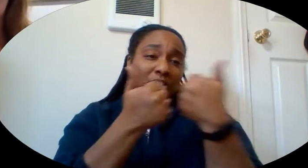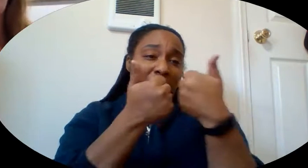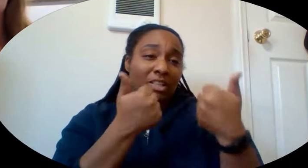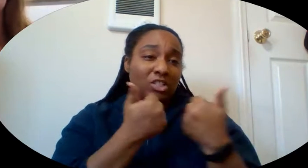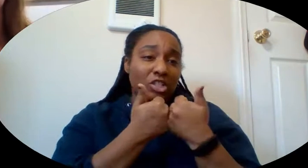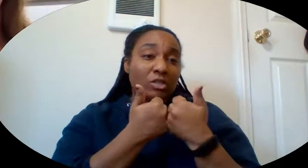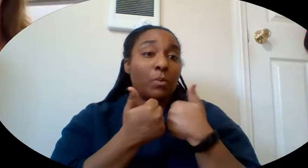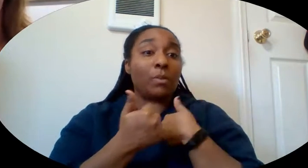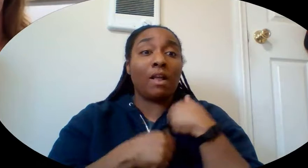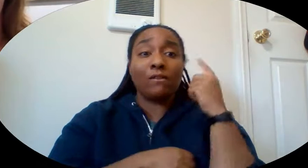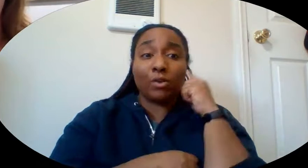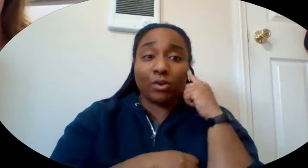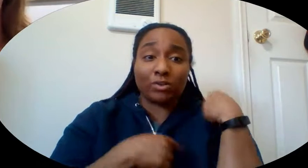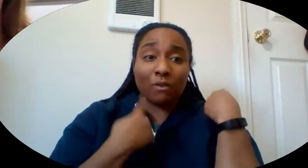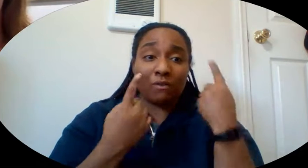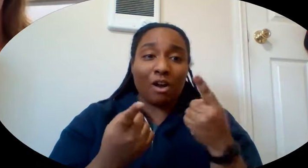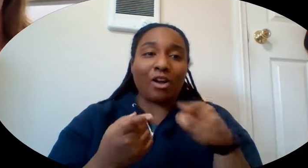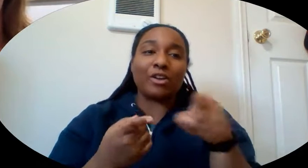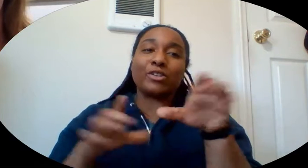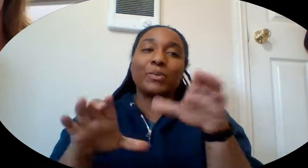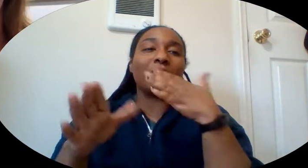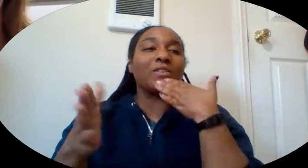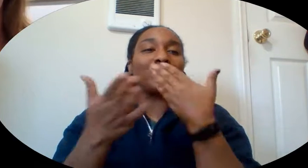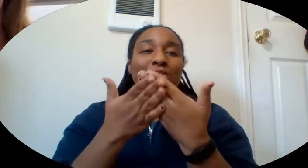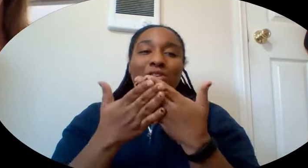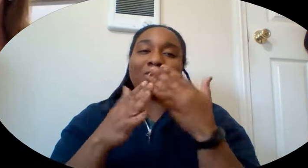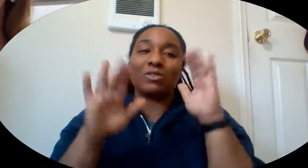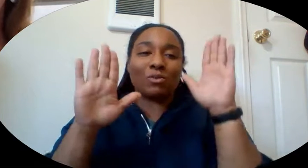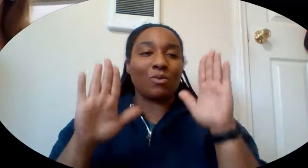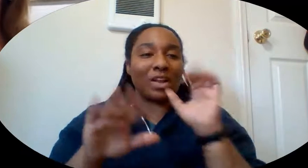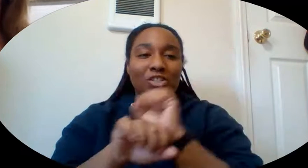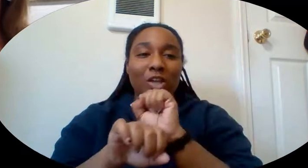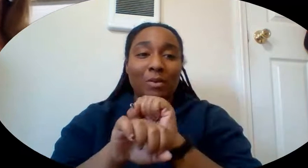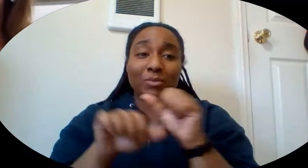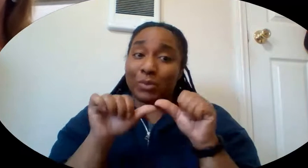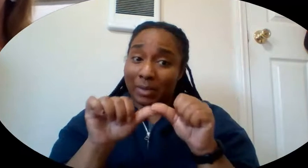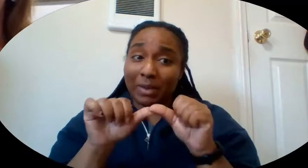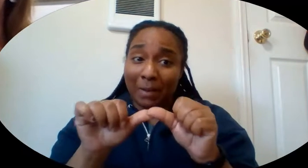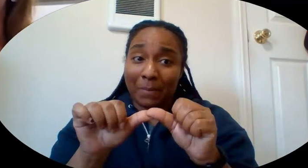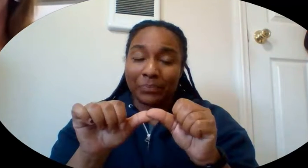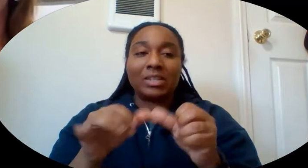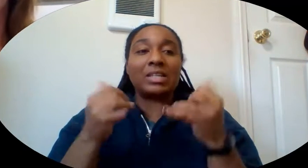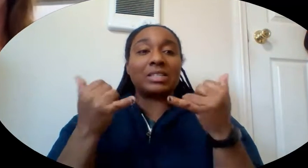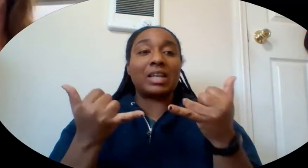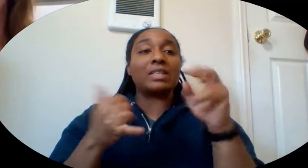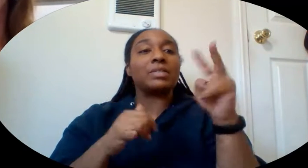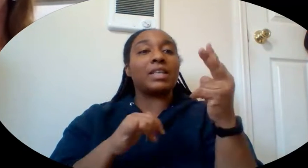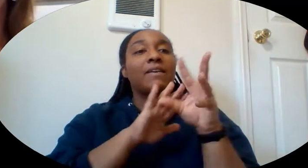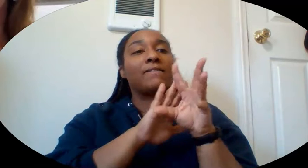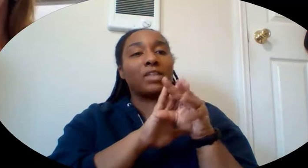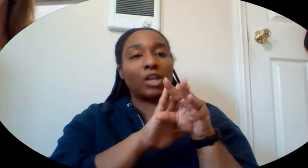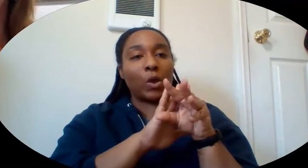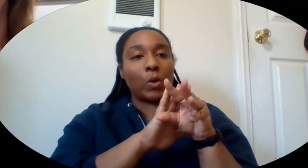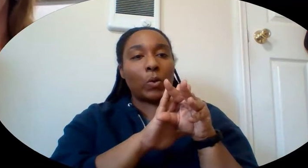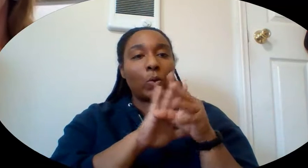but from what I've heard, you're doing a great job, so keep up the great work. Today I'm doing my second video that's going to go along